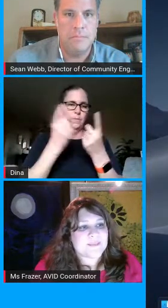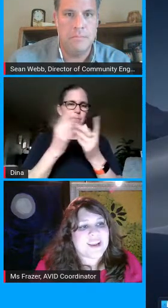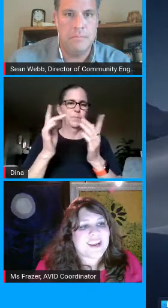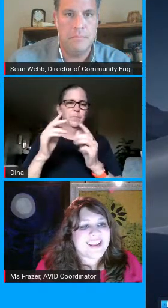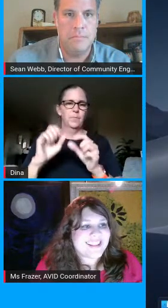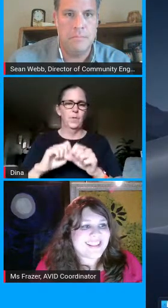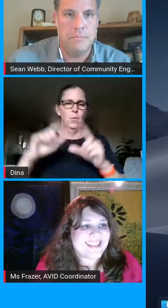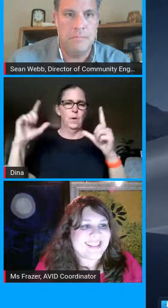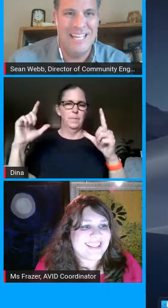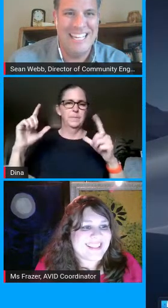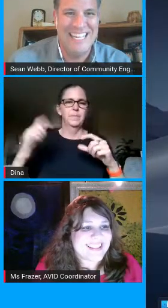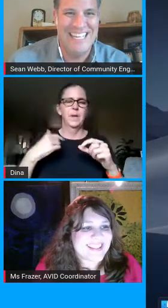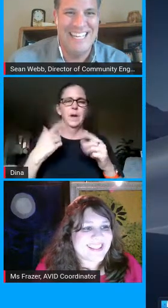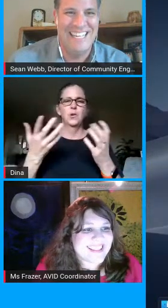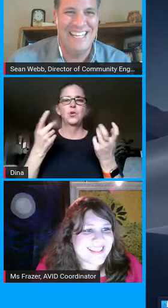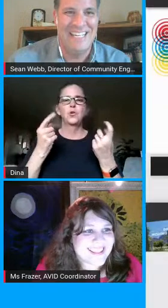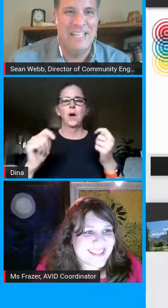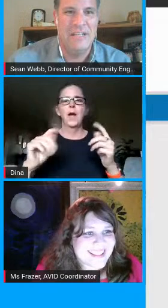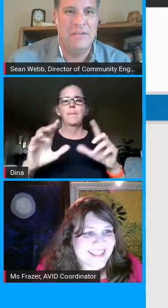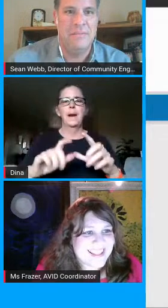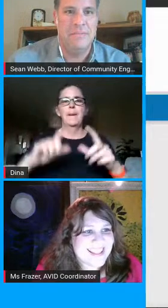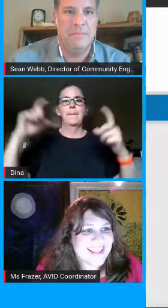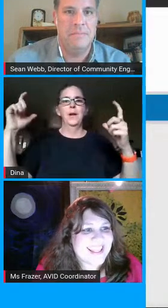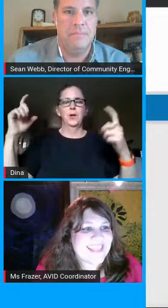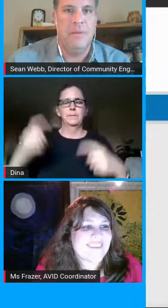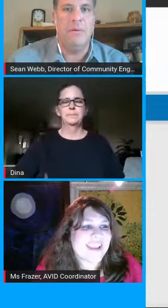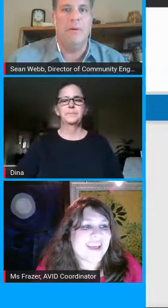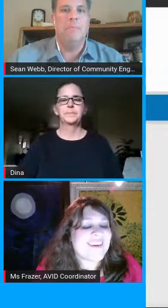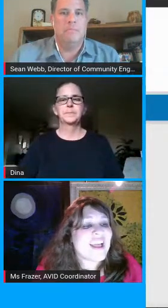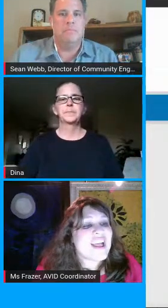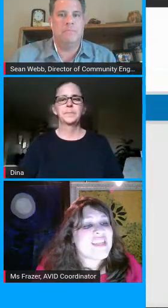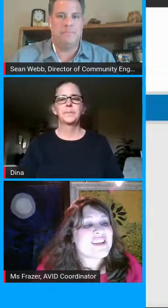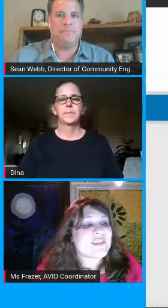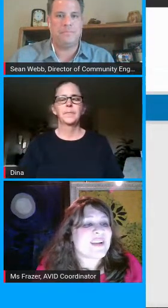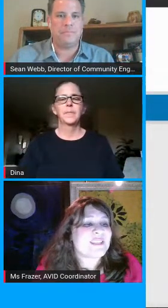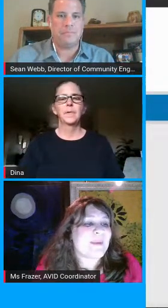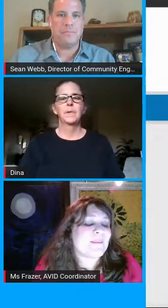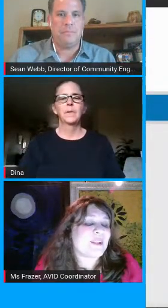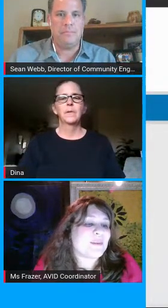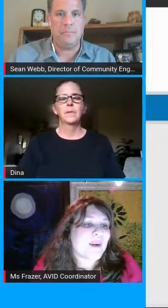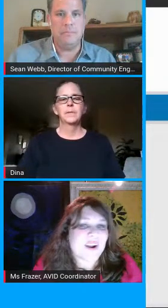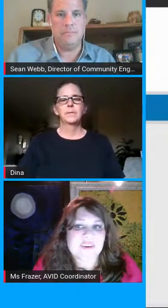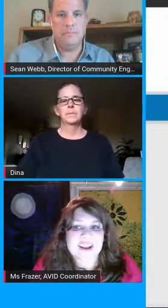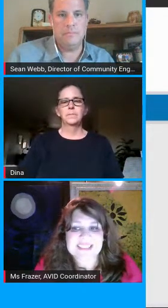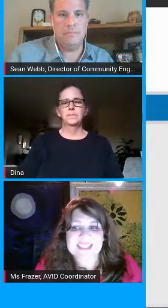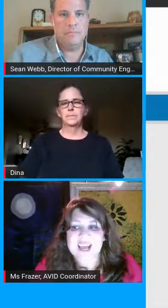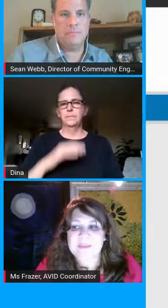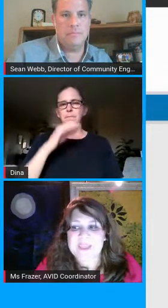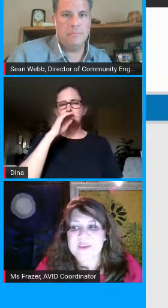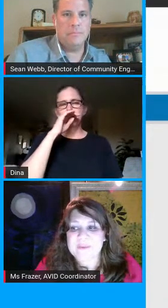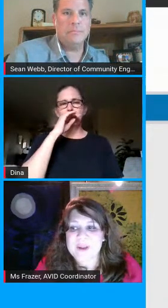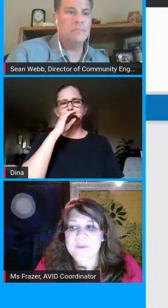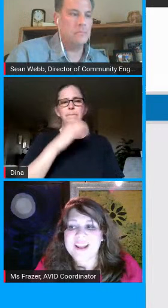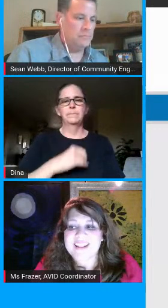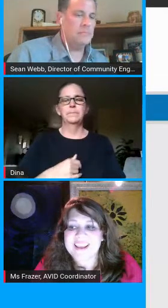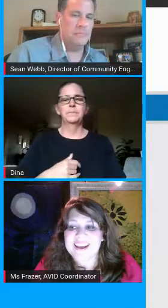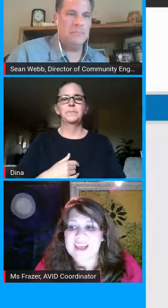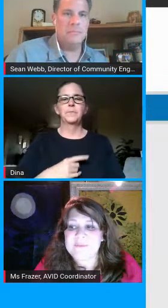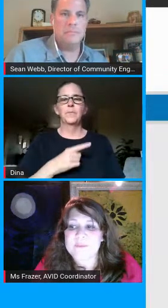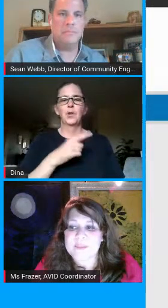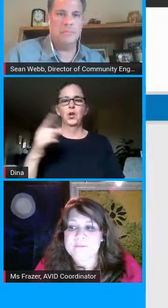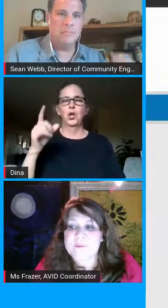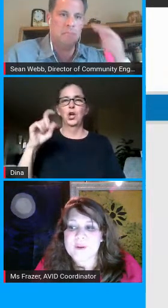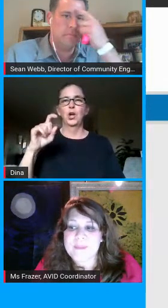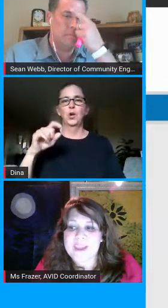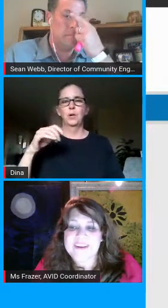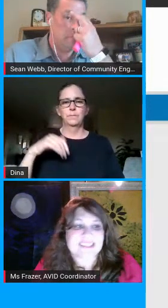i'll wait till it's bigger there we go there's going to be a blue bar across the top that you're going to want to click